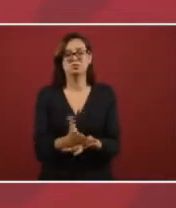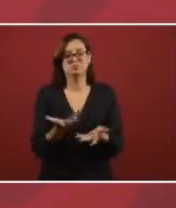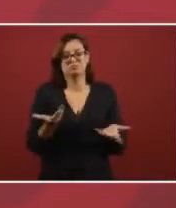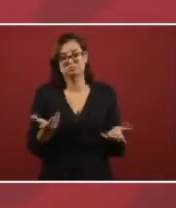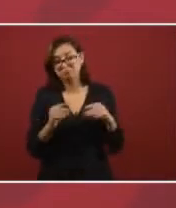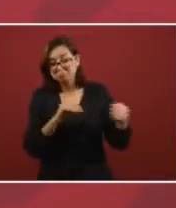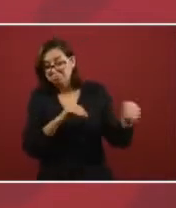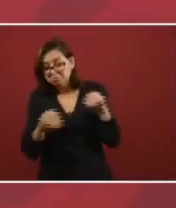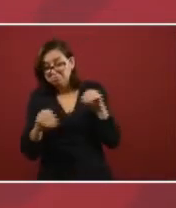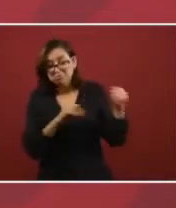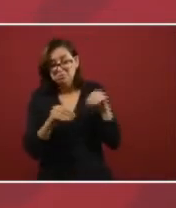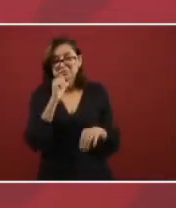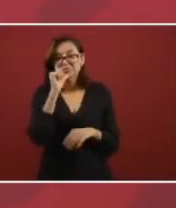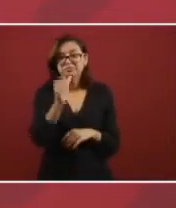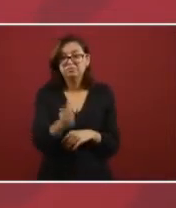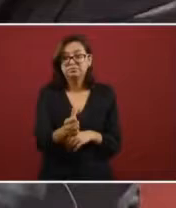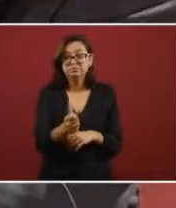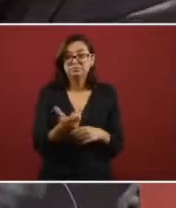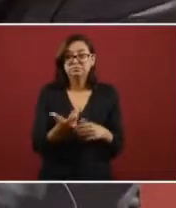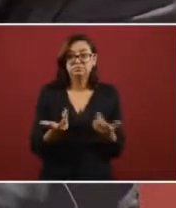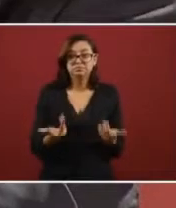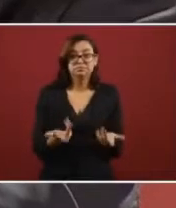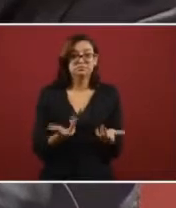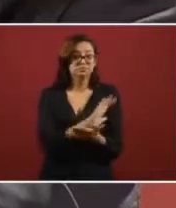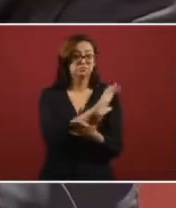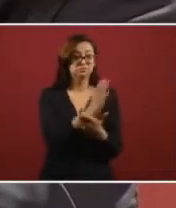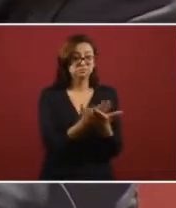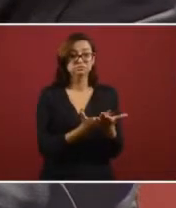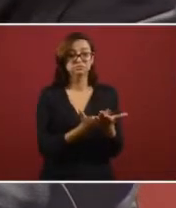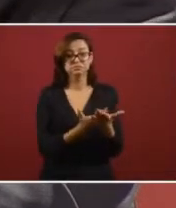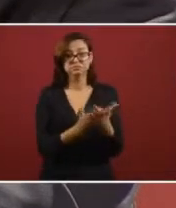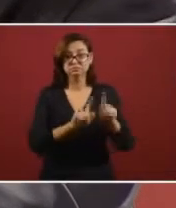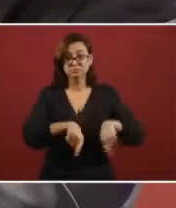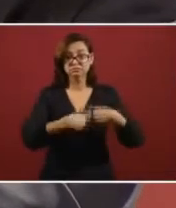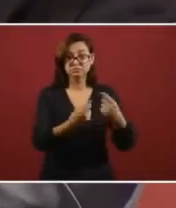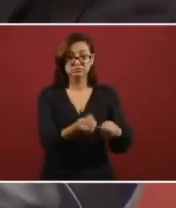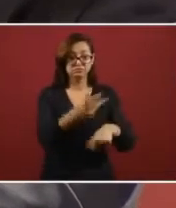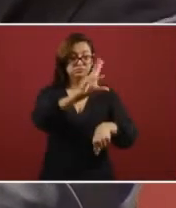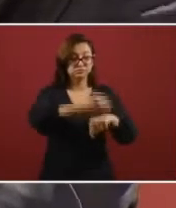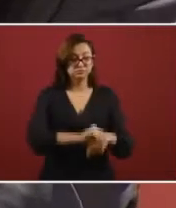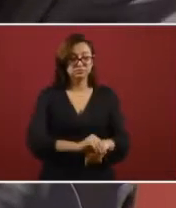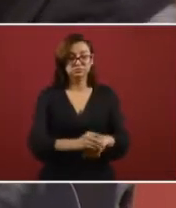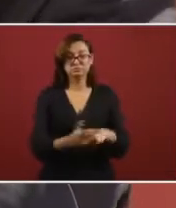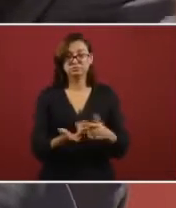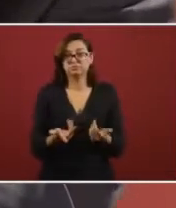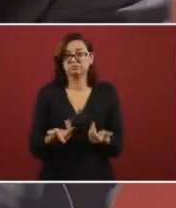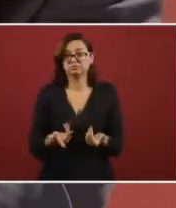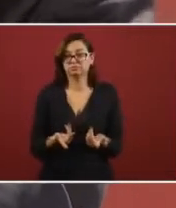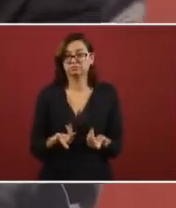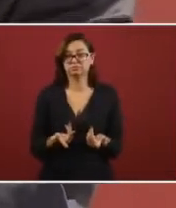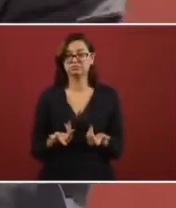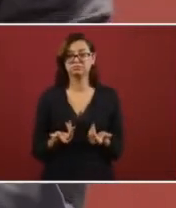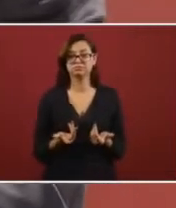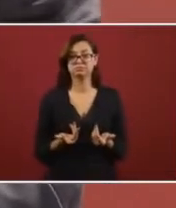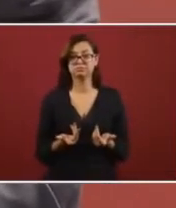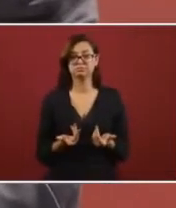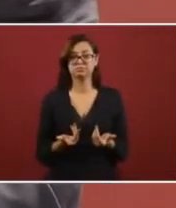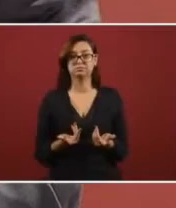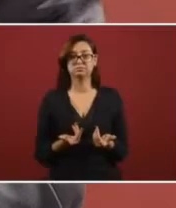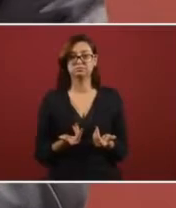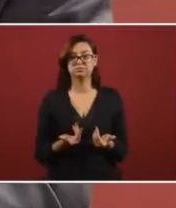if there is no production with these contracts that were given then we cannot